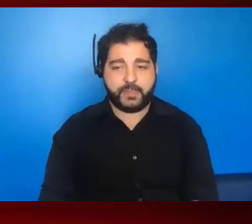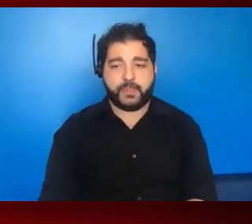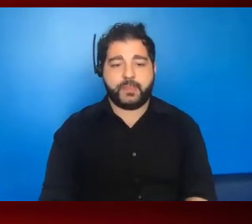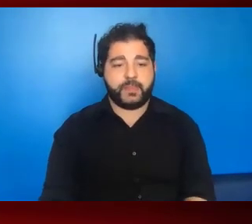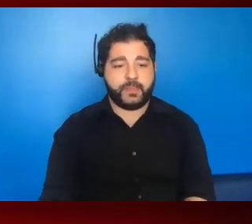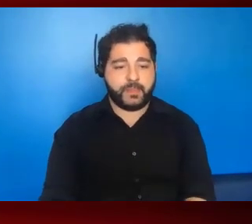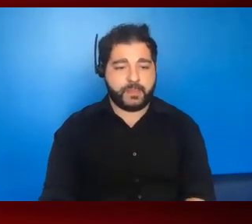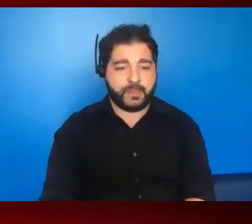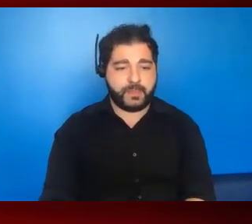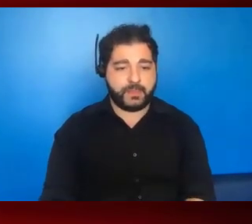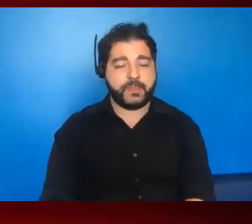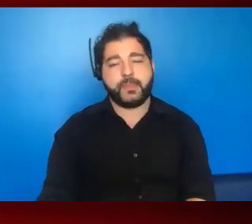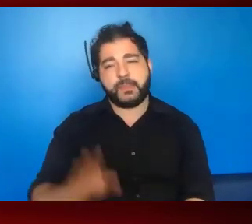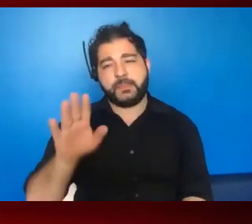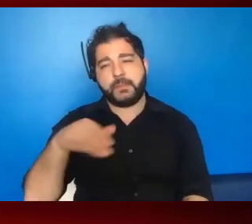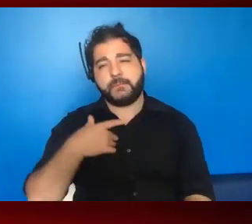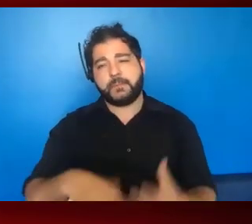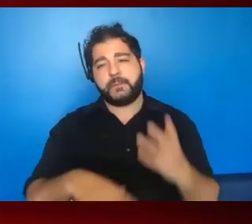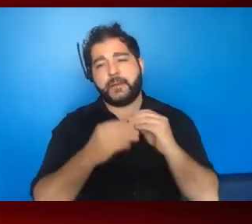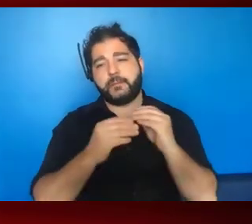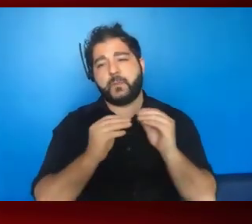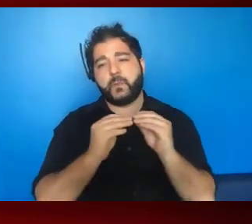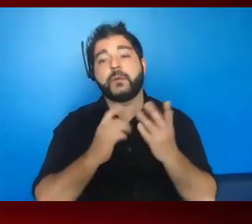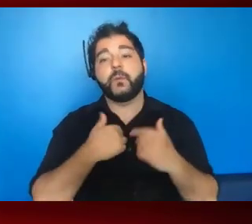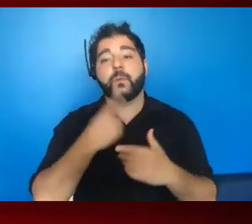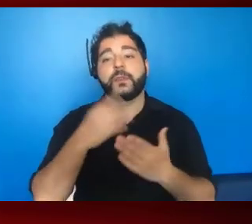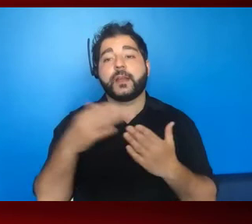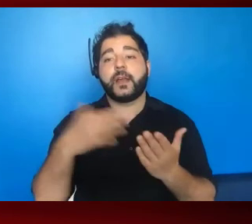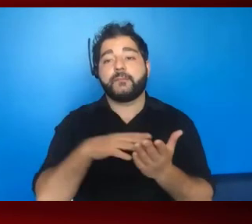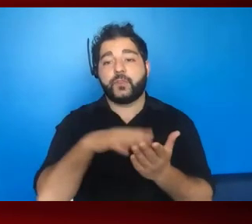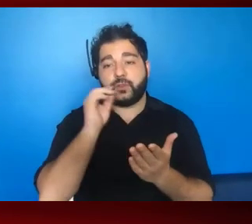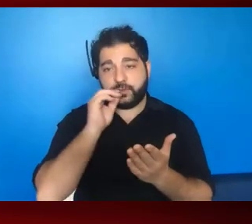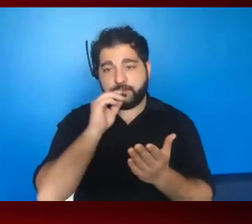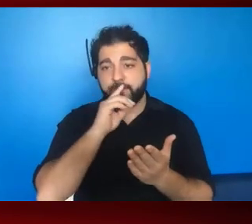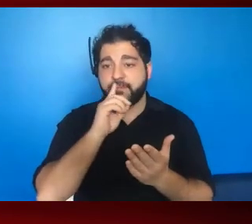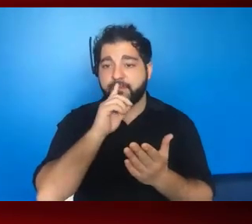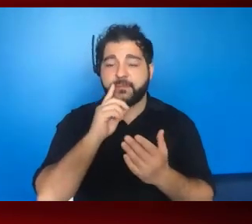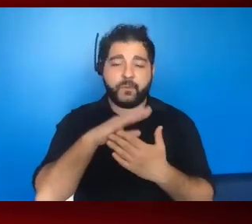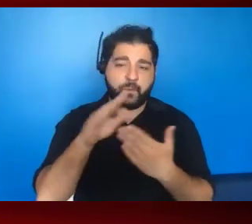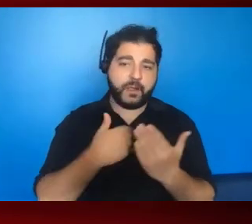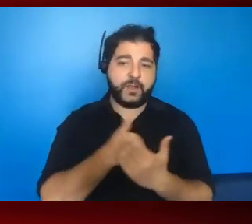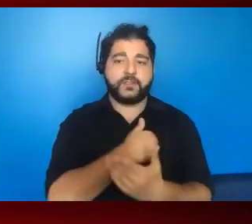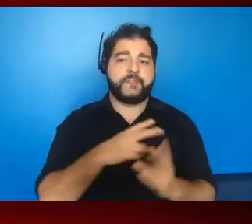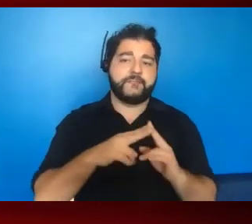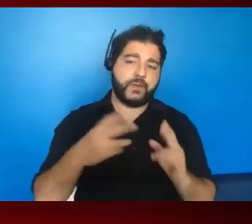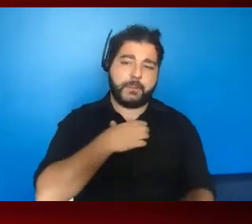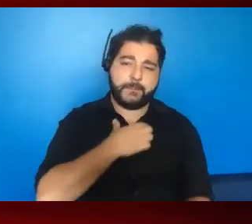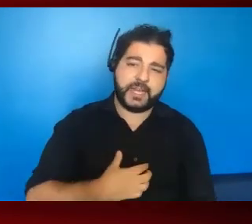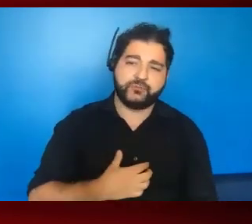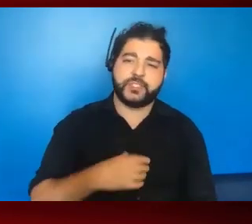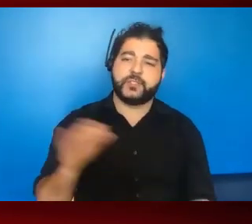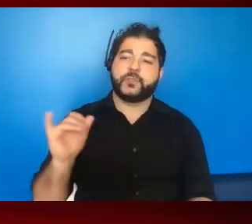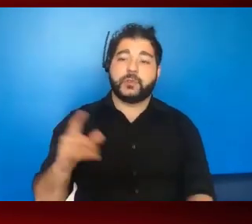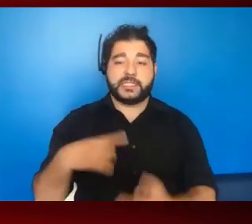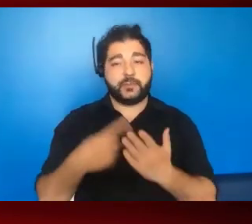And I would just add to that again, it's, you know, one thing I've learned, you know, we're all very passionate too. And sometimes our